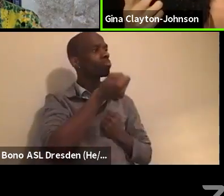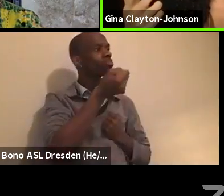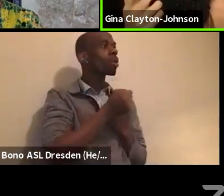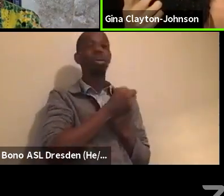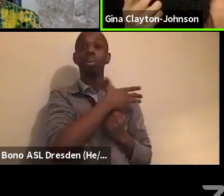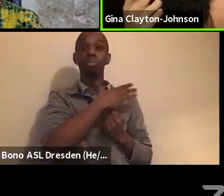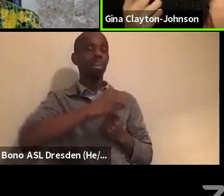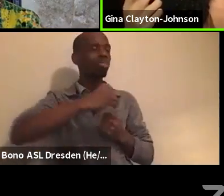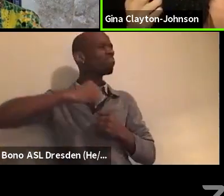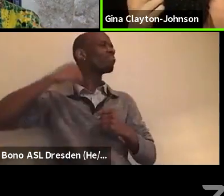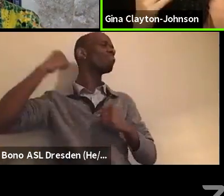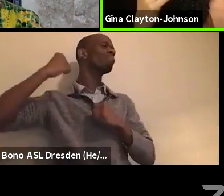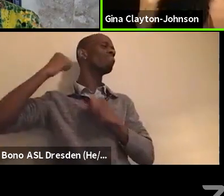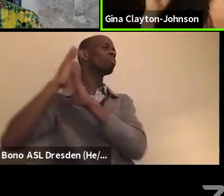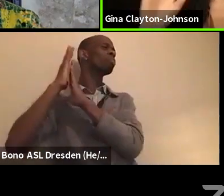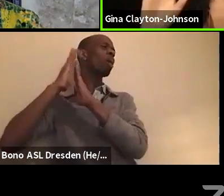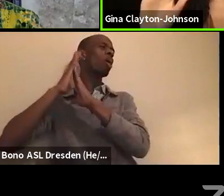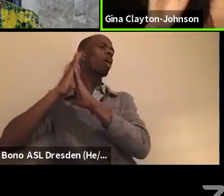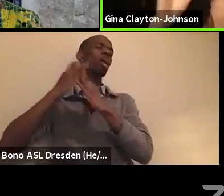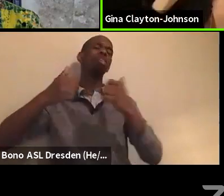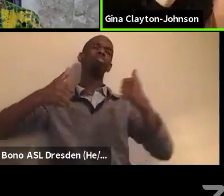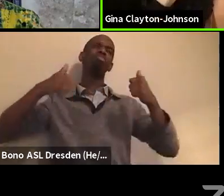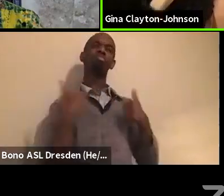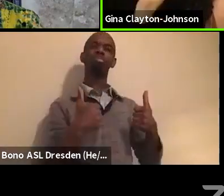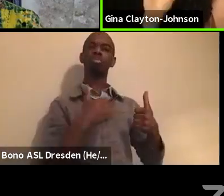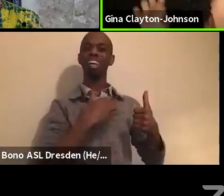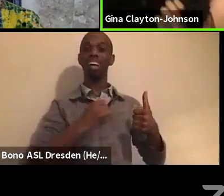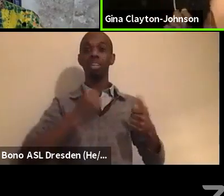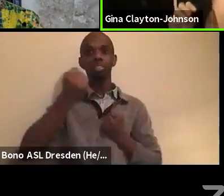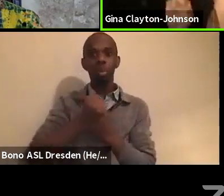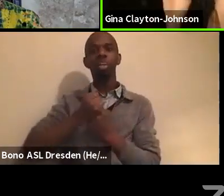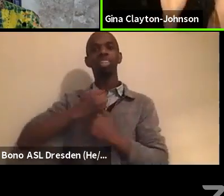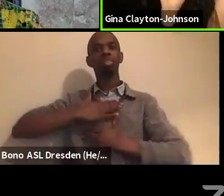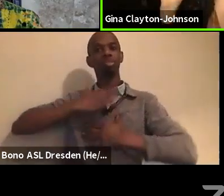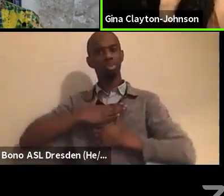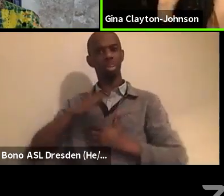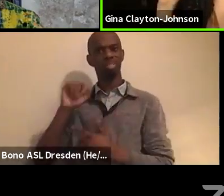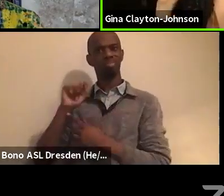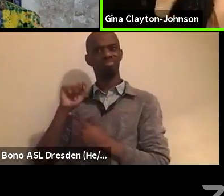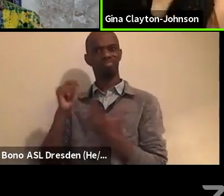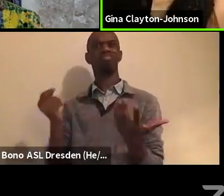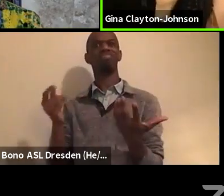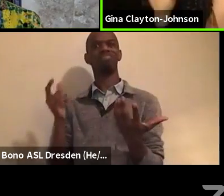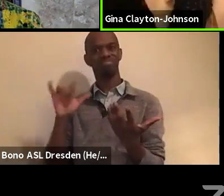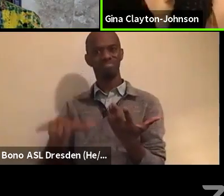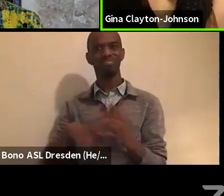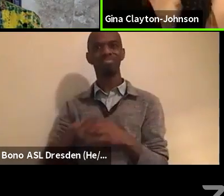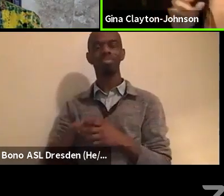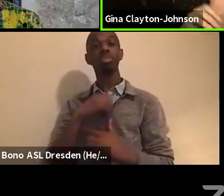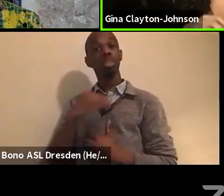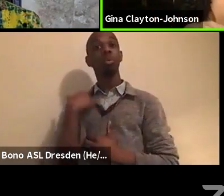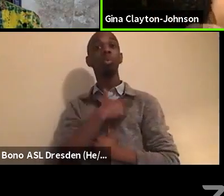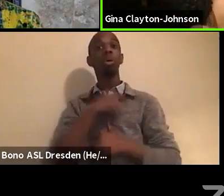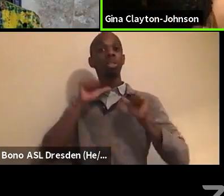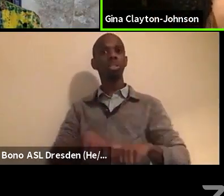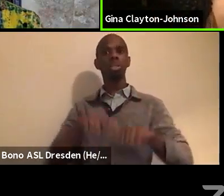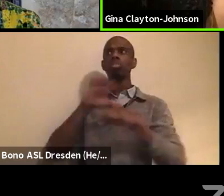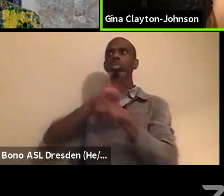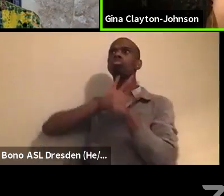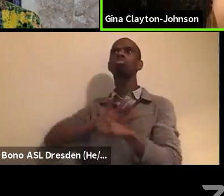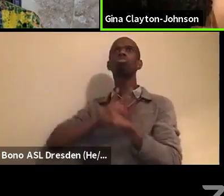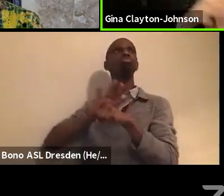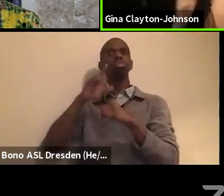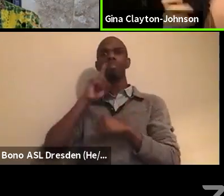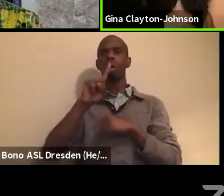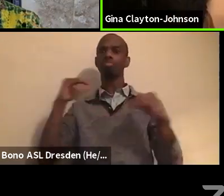the breathe act. Um, the second thing is we can put pressure on the administrative agencies. And